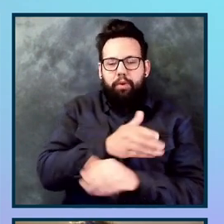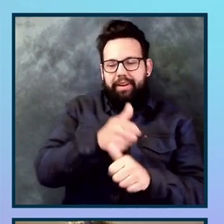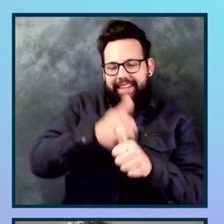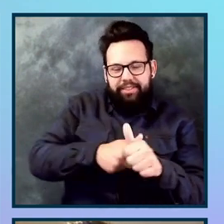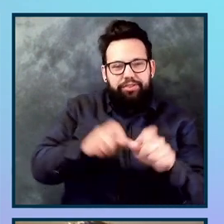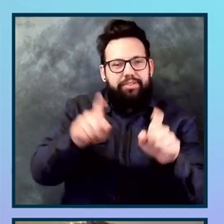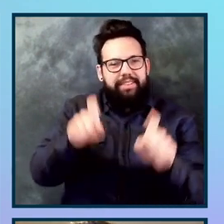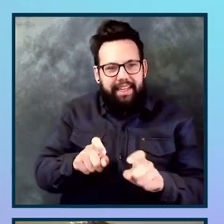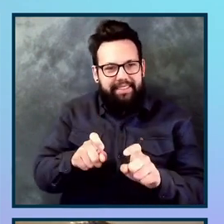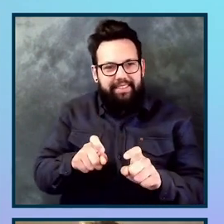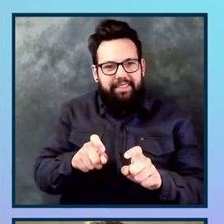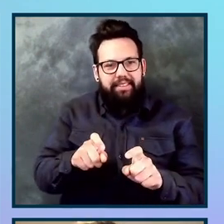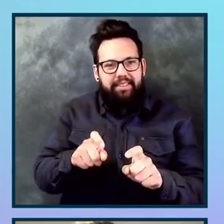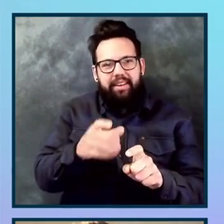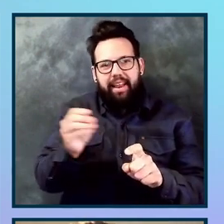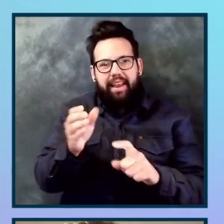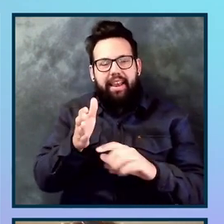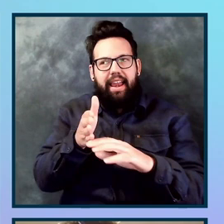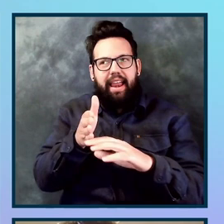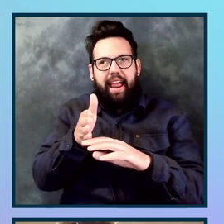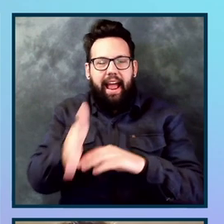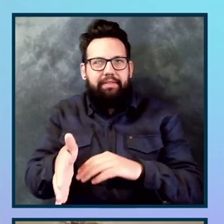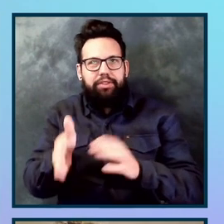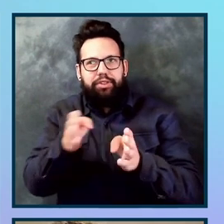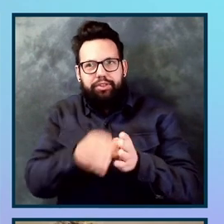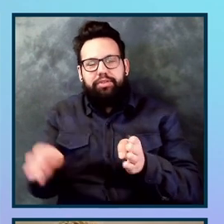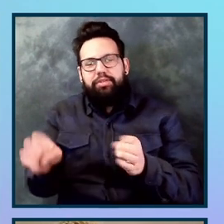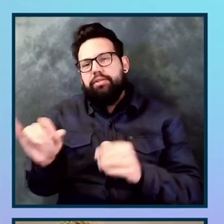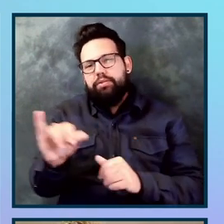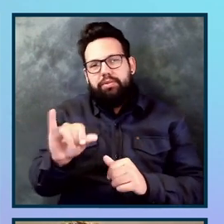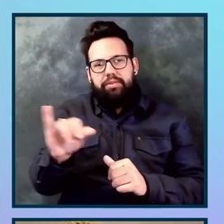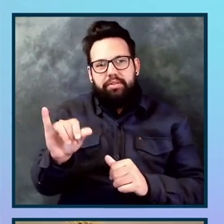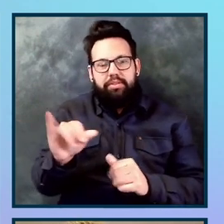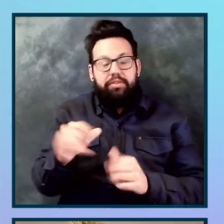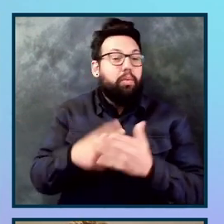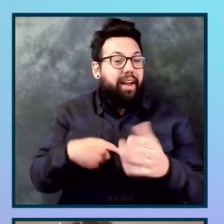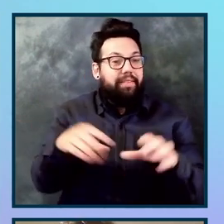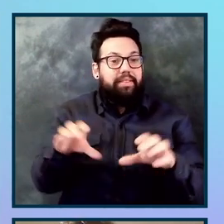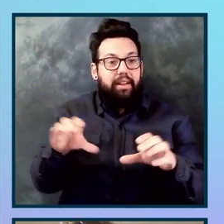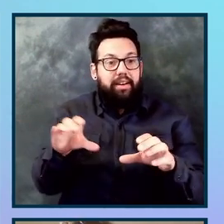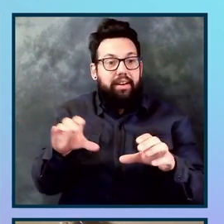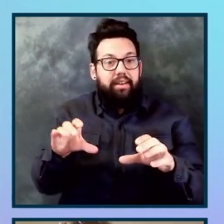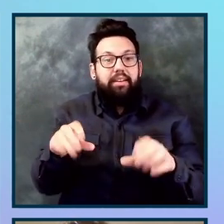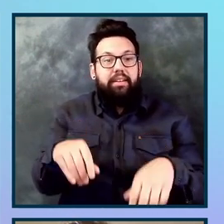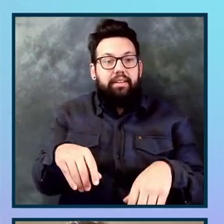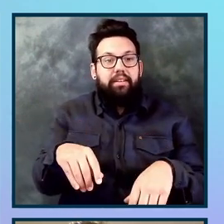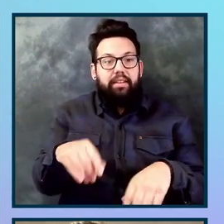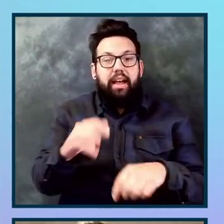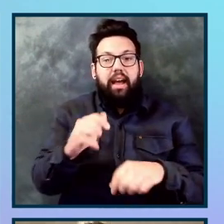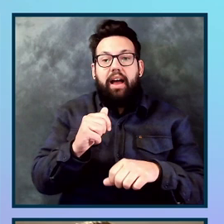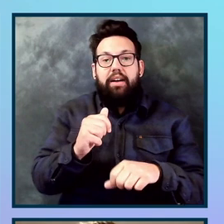run and after all of them and after each. Uh, so what I've done is, um, I've set up an after each that actually runs axe,